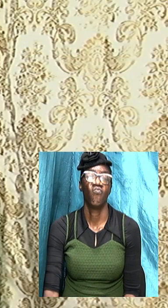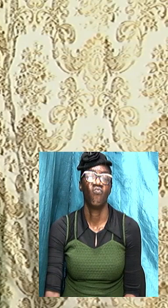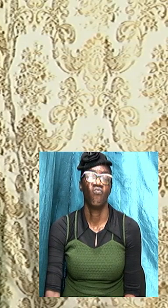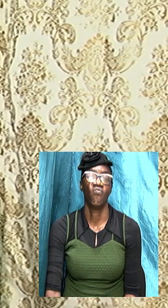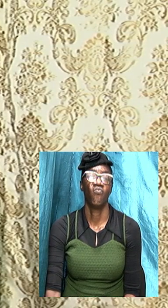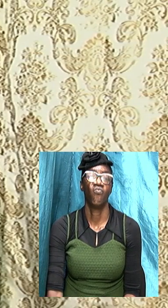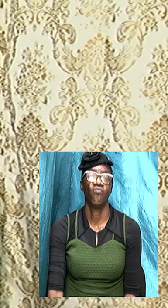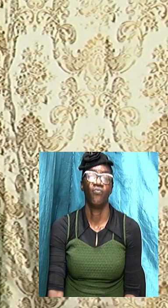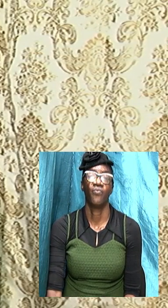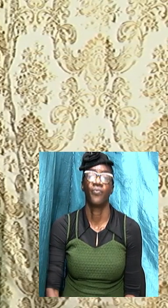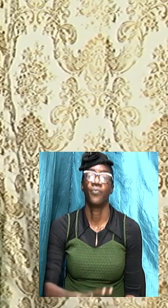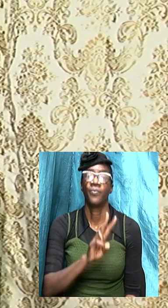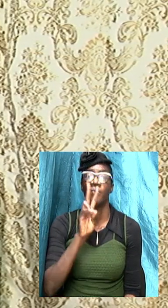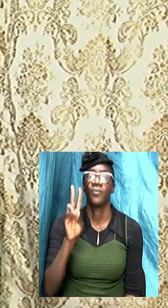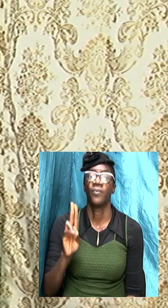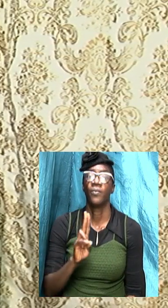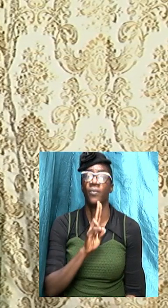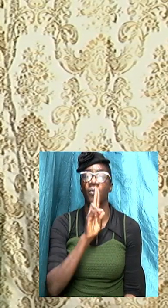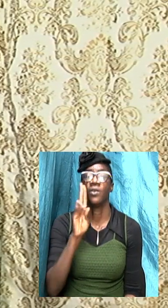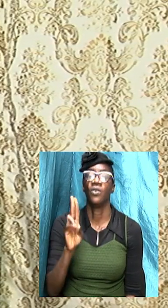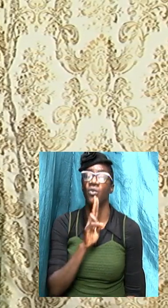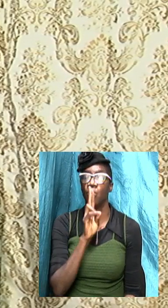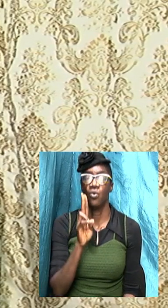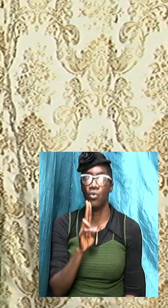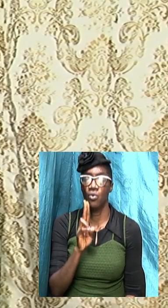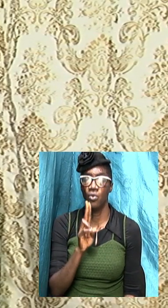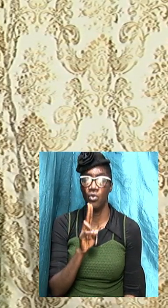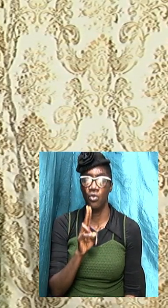it is used to deceive